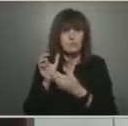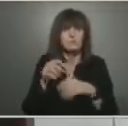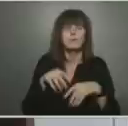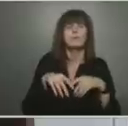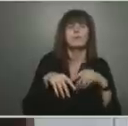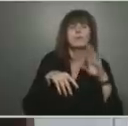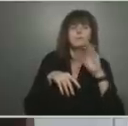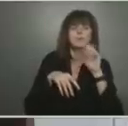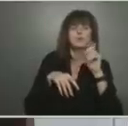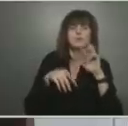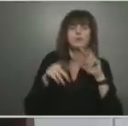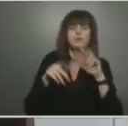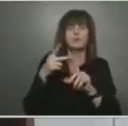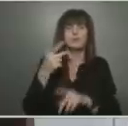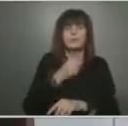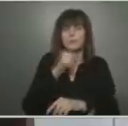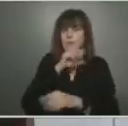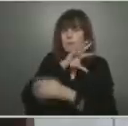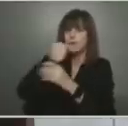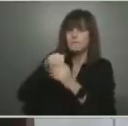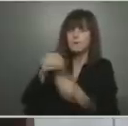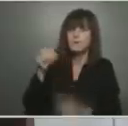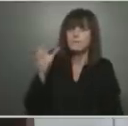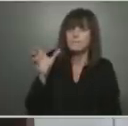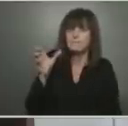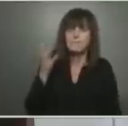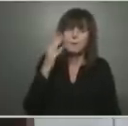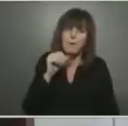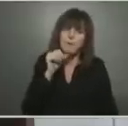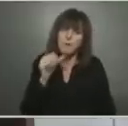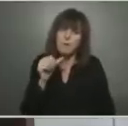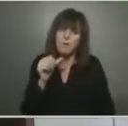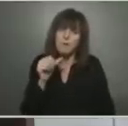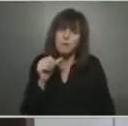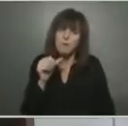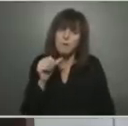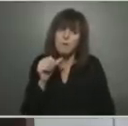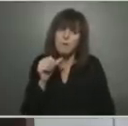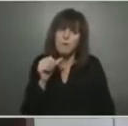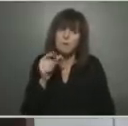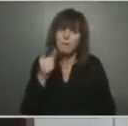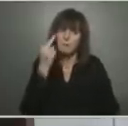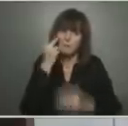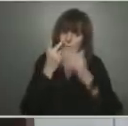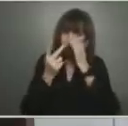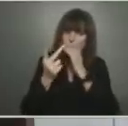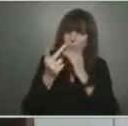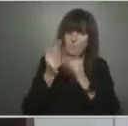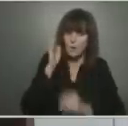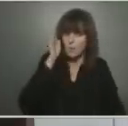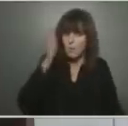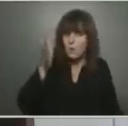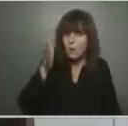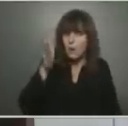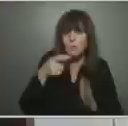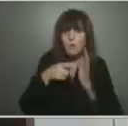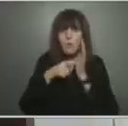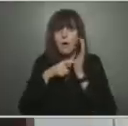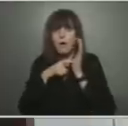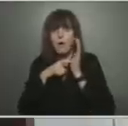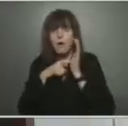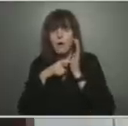aren't in and do you ever see boosters being part of the vaccine passport system? Well, thank you for that, Robert.